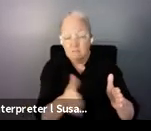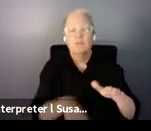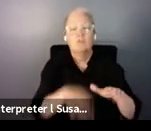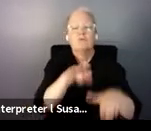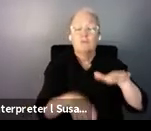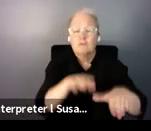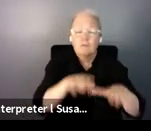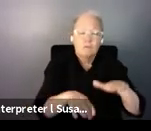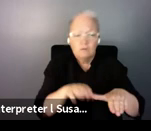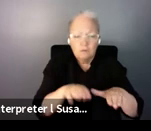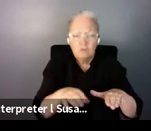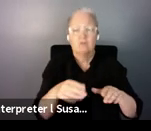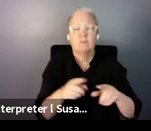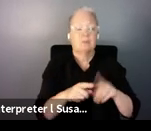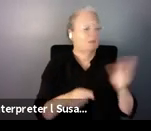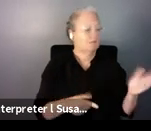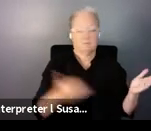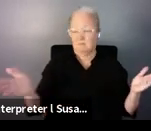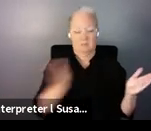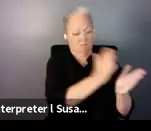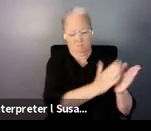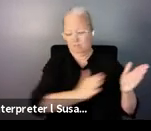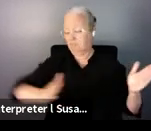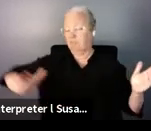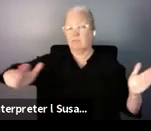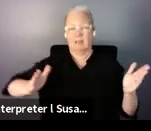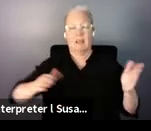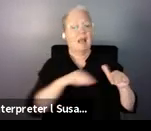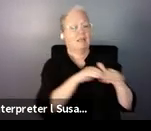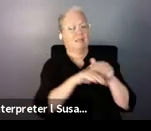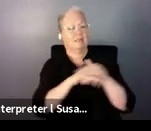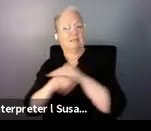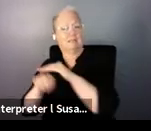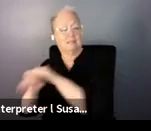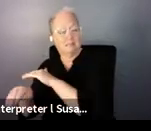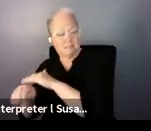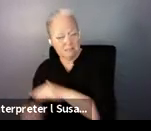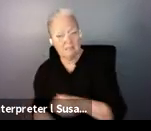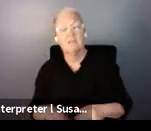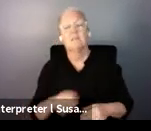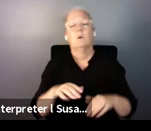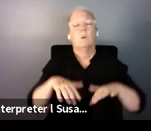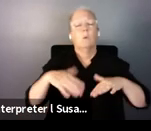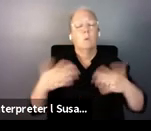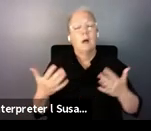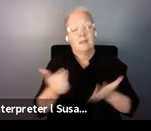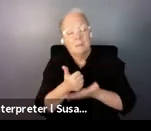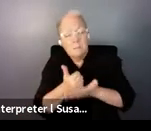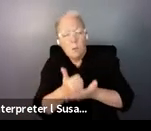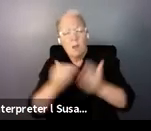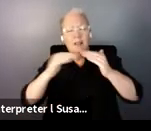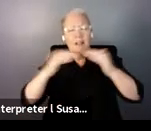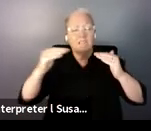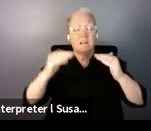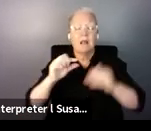everything in between. And the level of support that we have depends on three main elements. Our